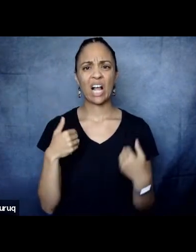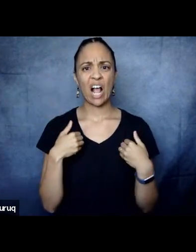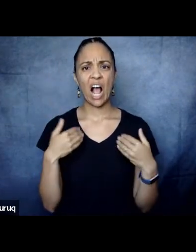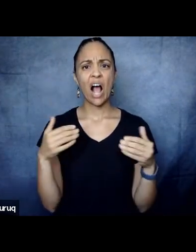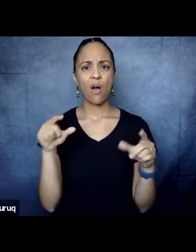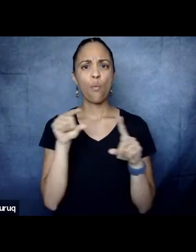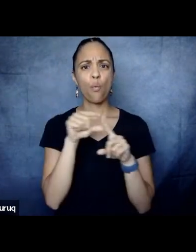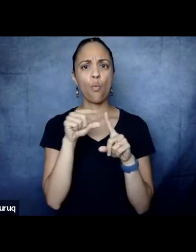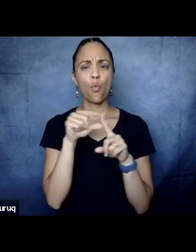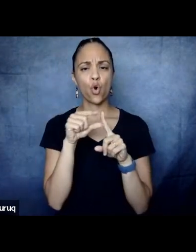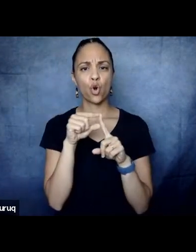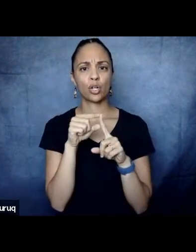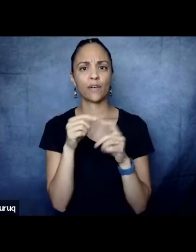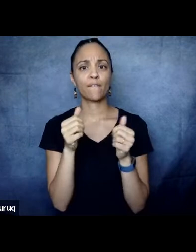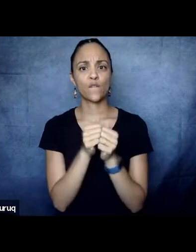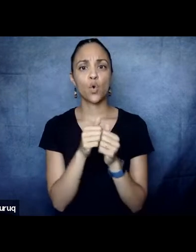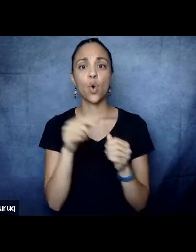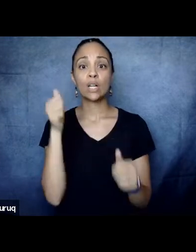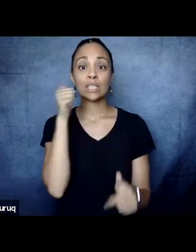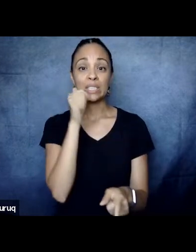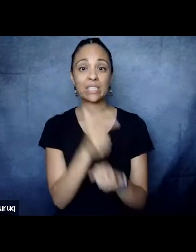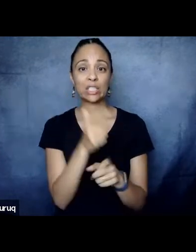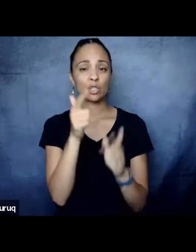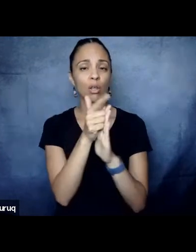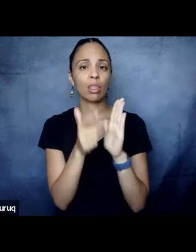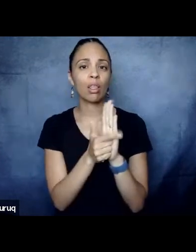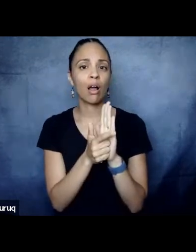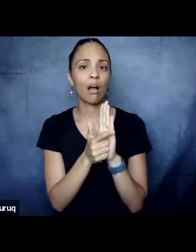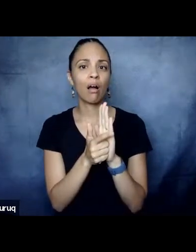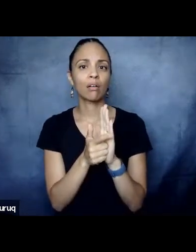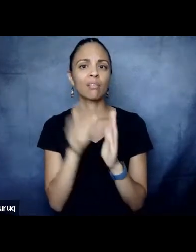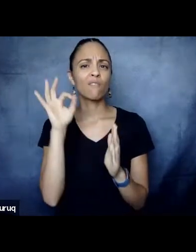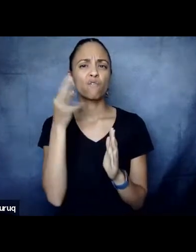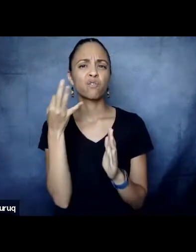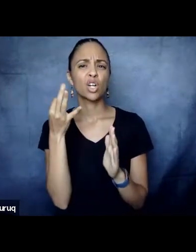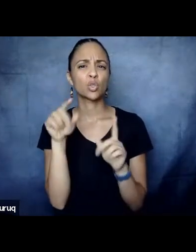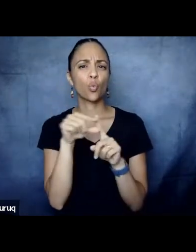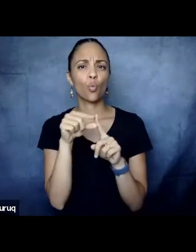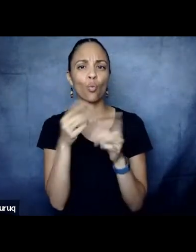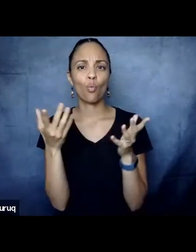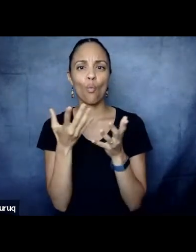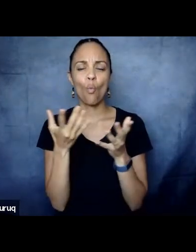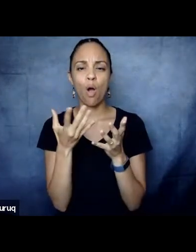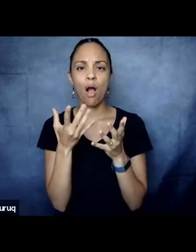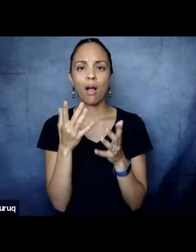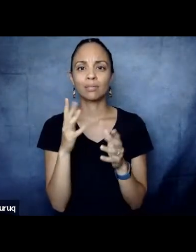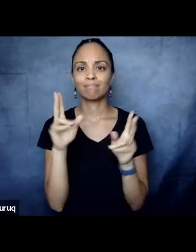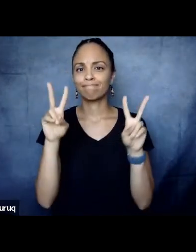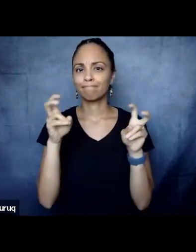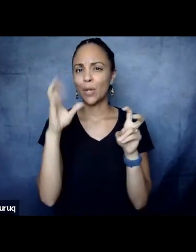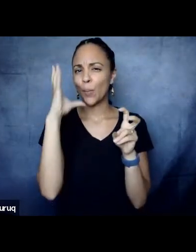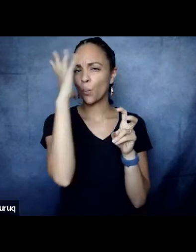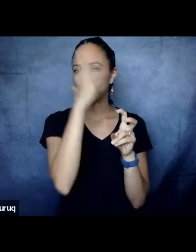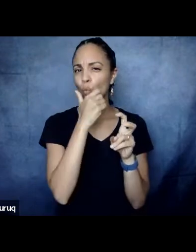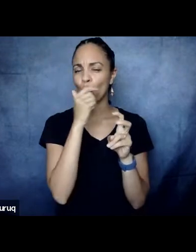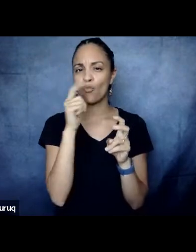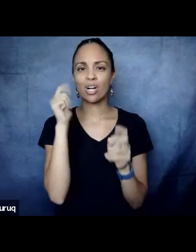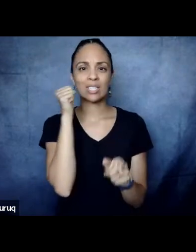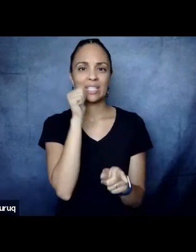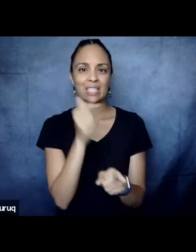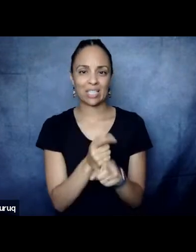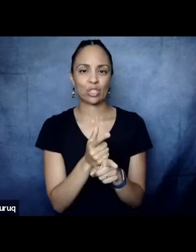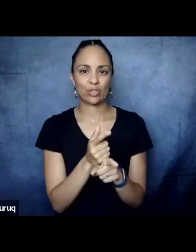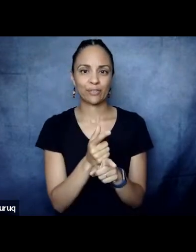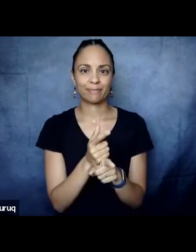-law, you would say beautiful sister. So I am the beautiful sister of Charlotte Alexandre Moulin